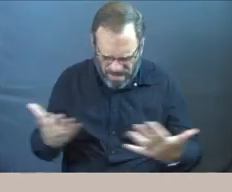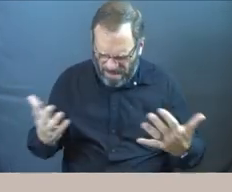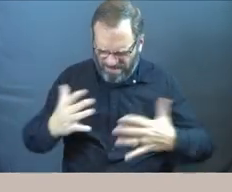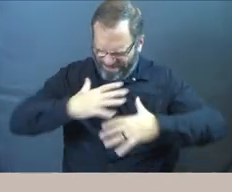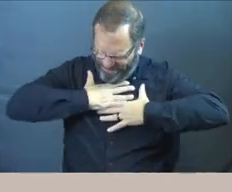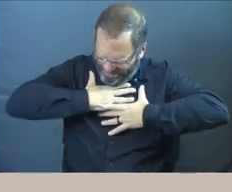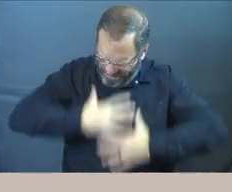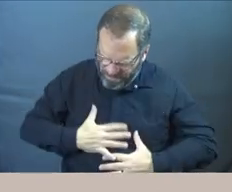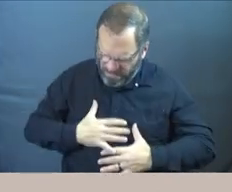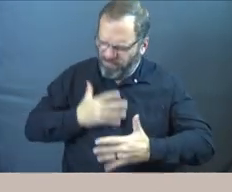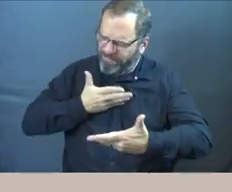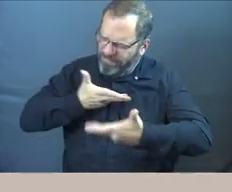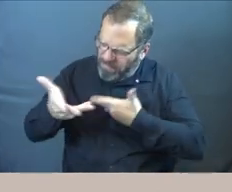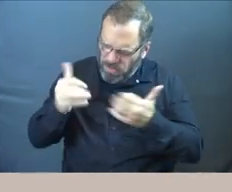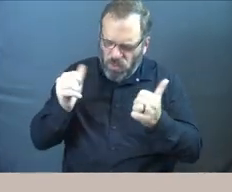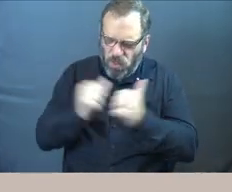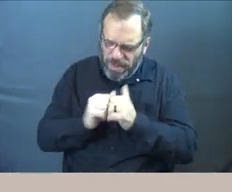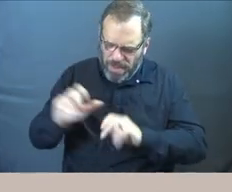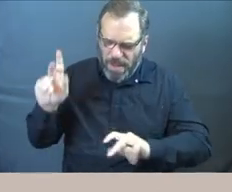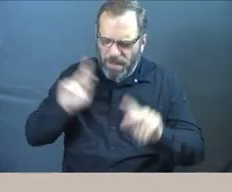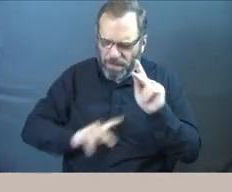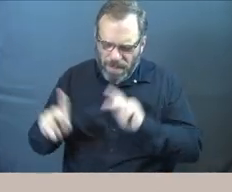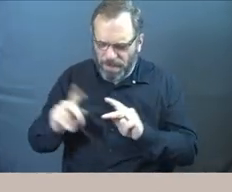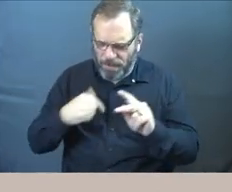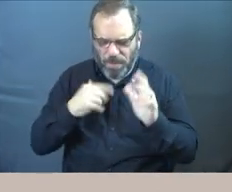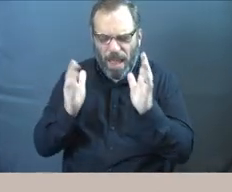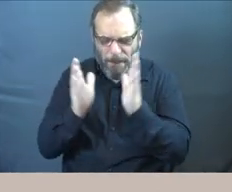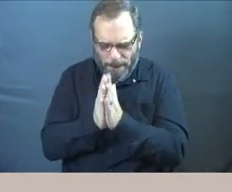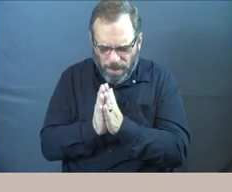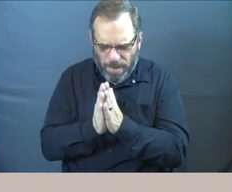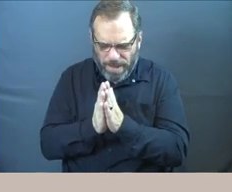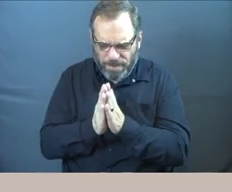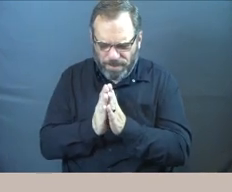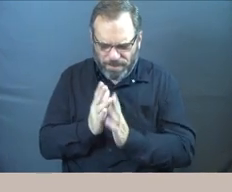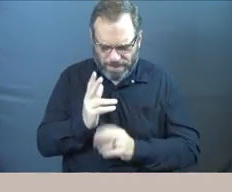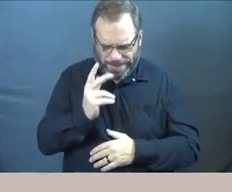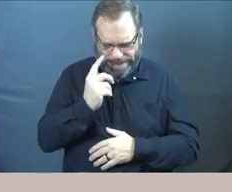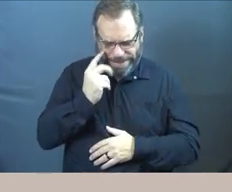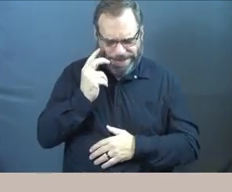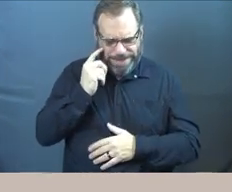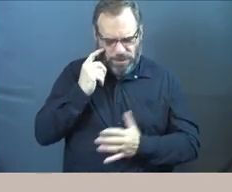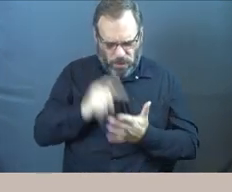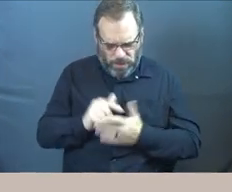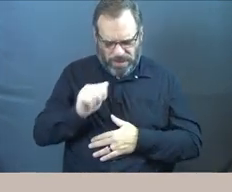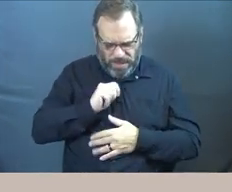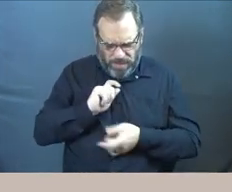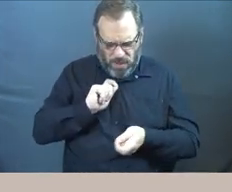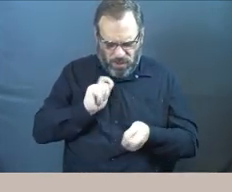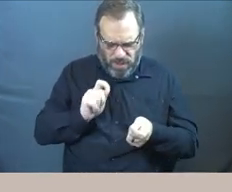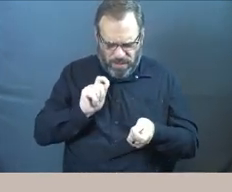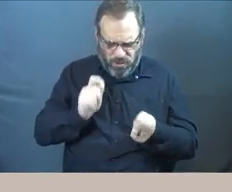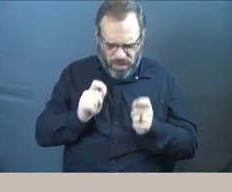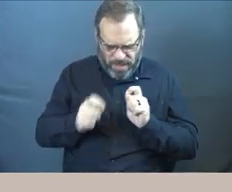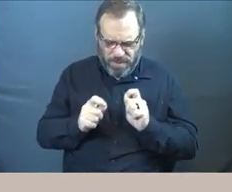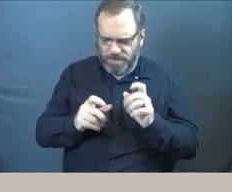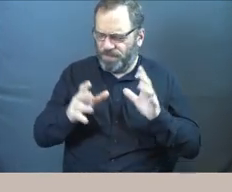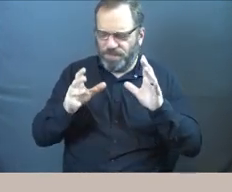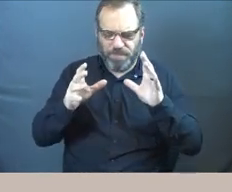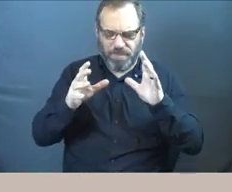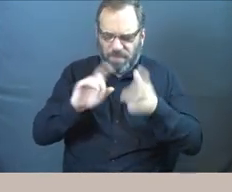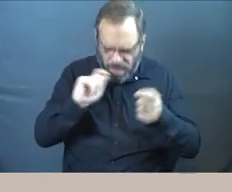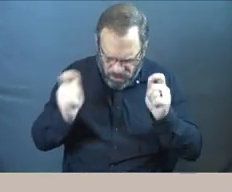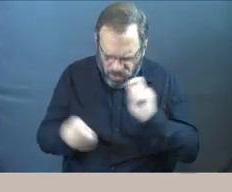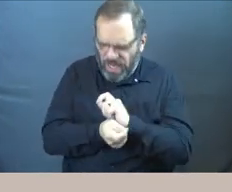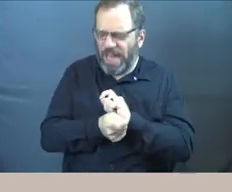Every single interaction. I pray that we would just see ourselves changing the way we do things. God, we would see ourselves